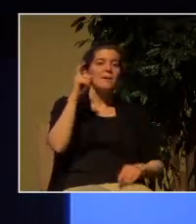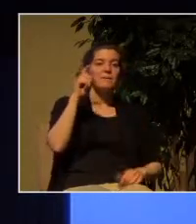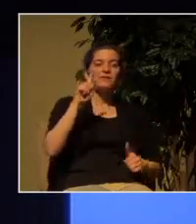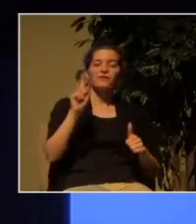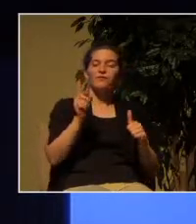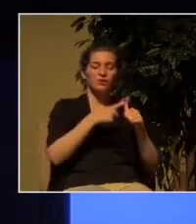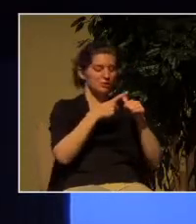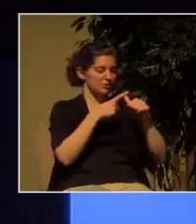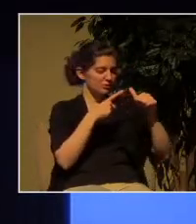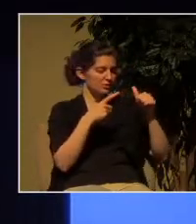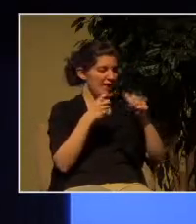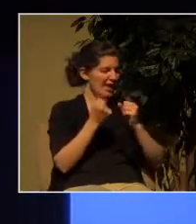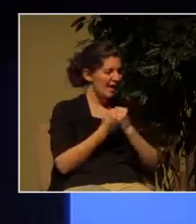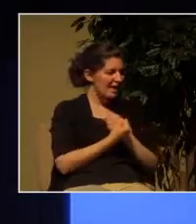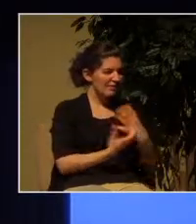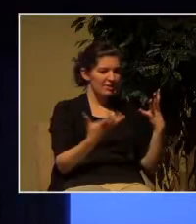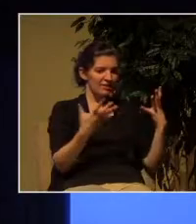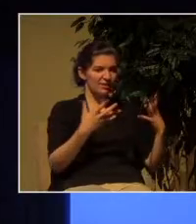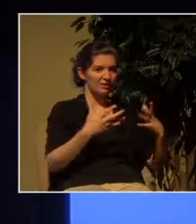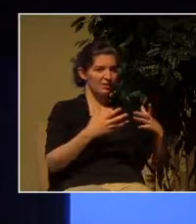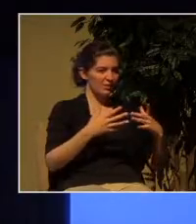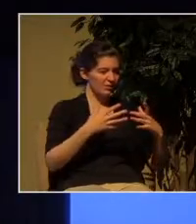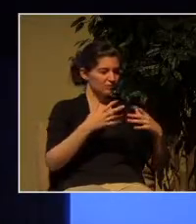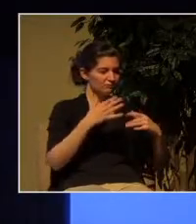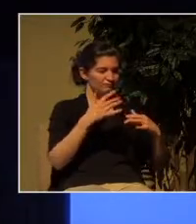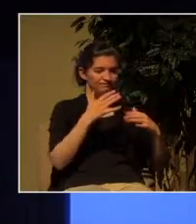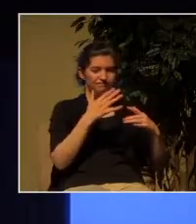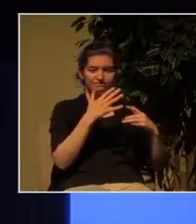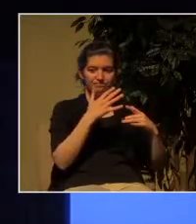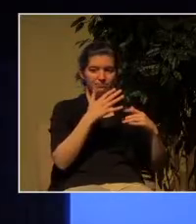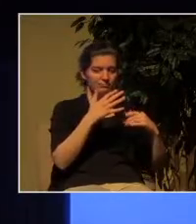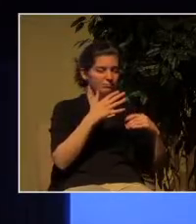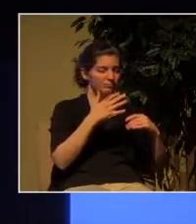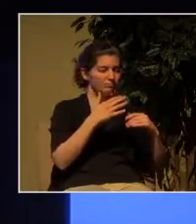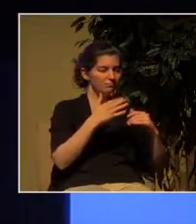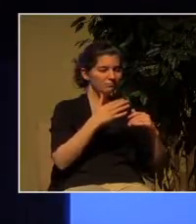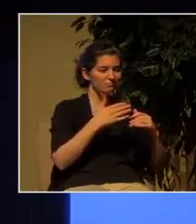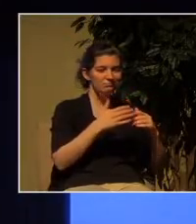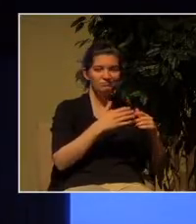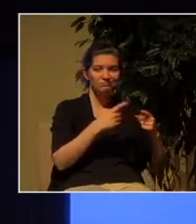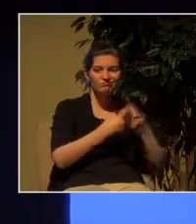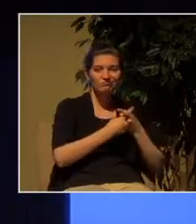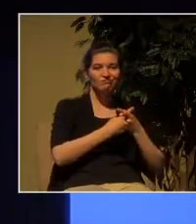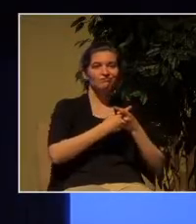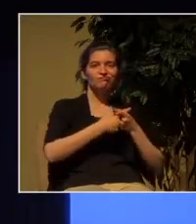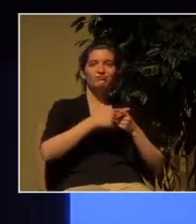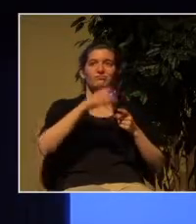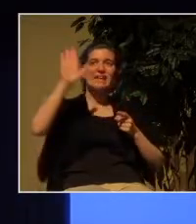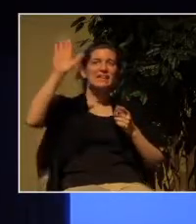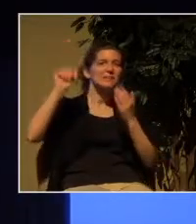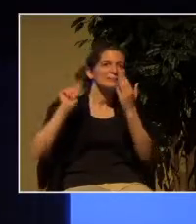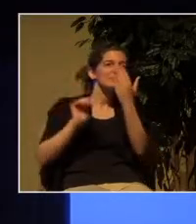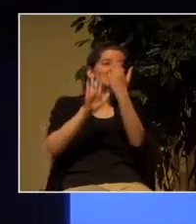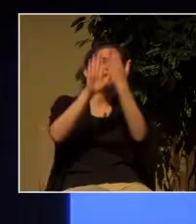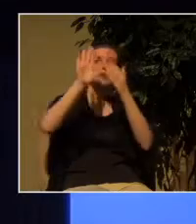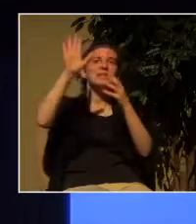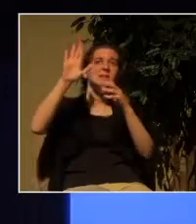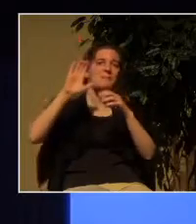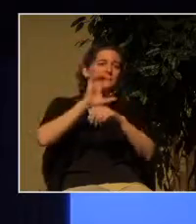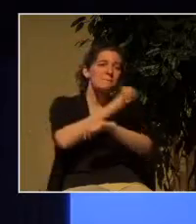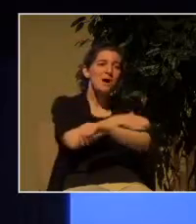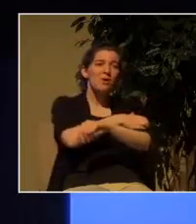that interferes with the presence and the power and the holiness